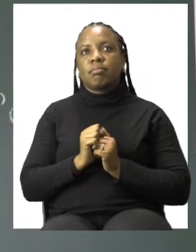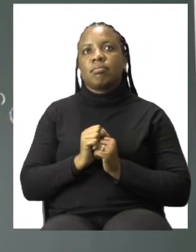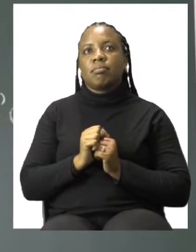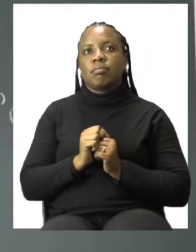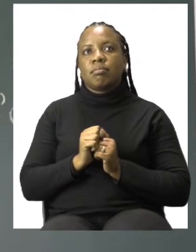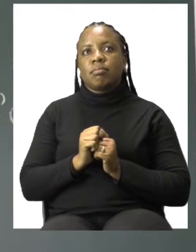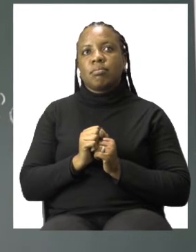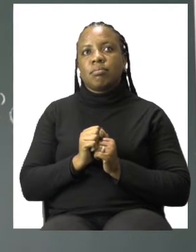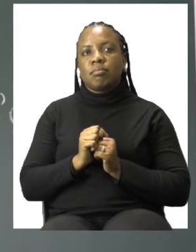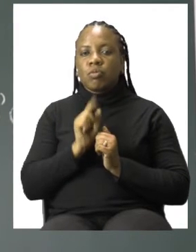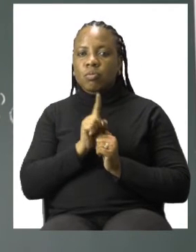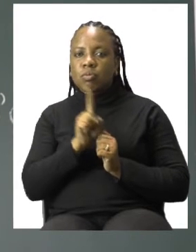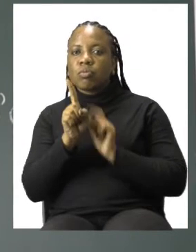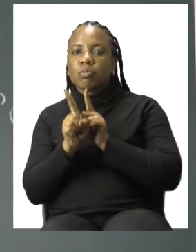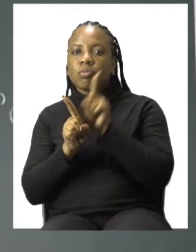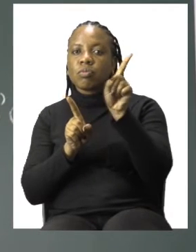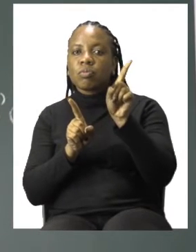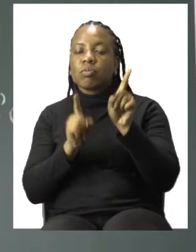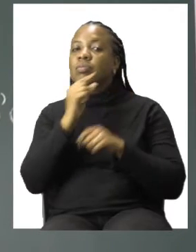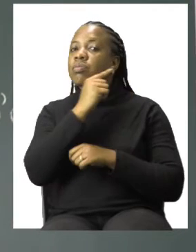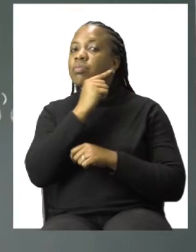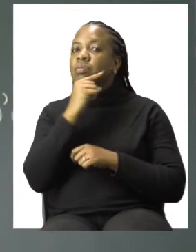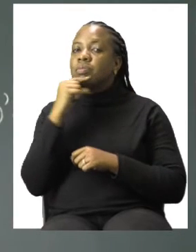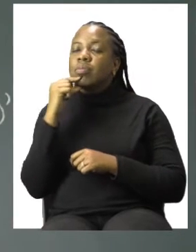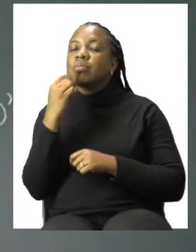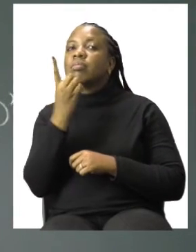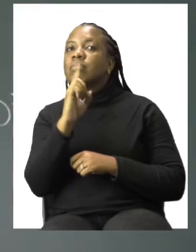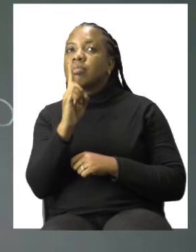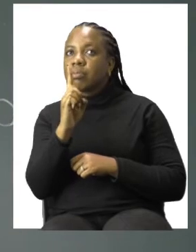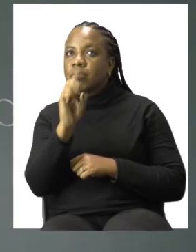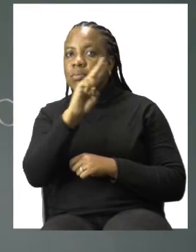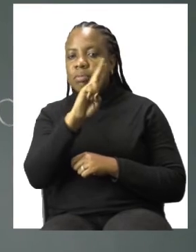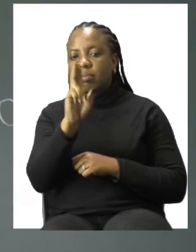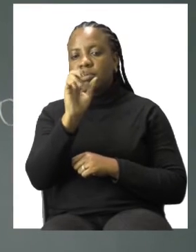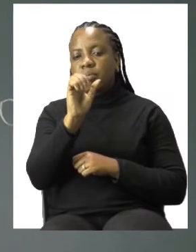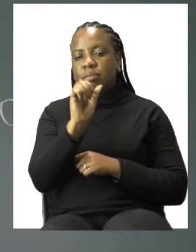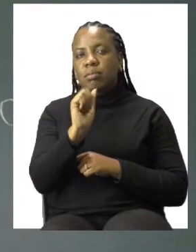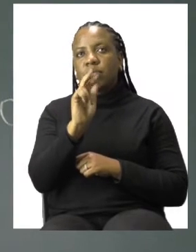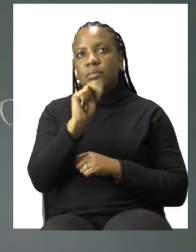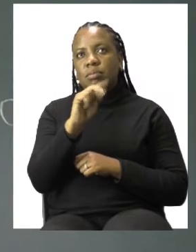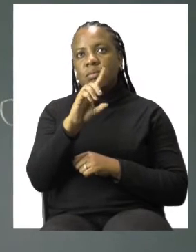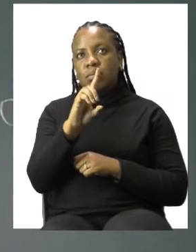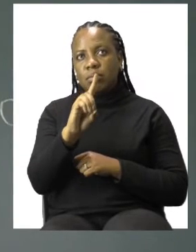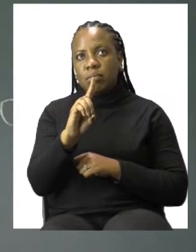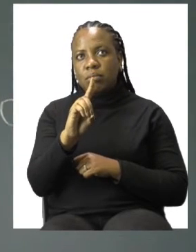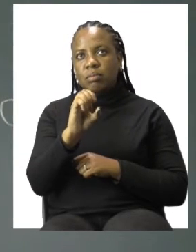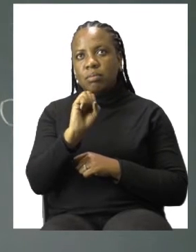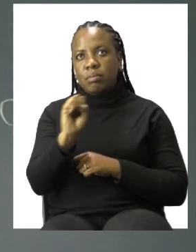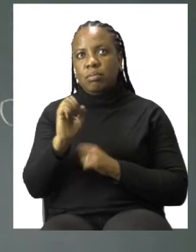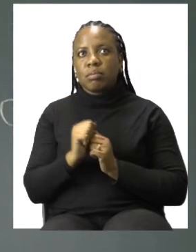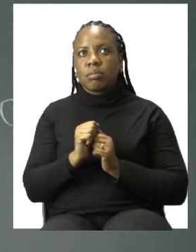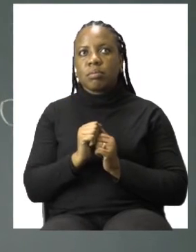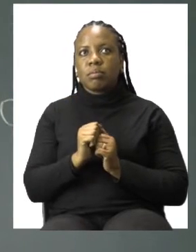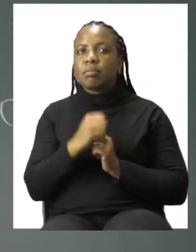hands, not arrows, but hands. The one in red is called